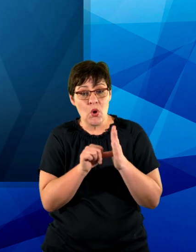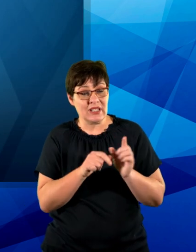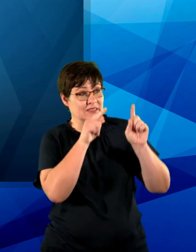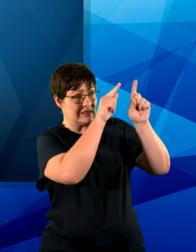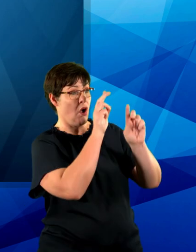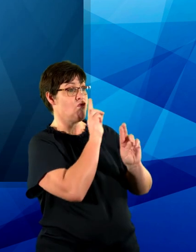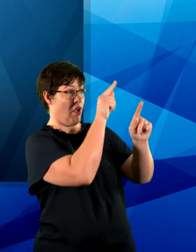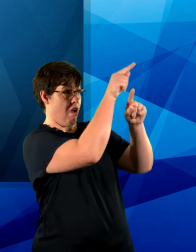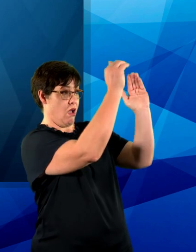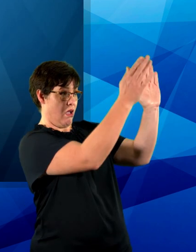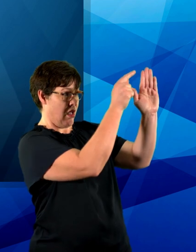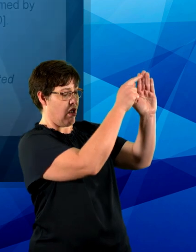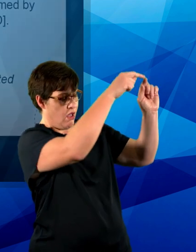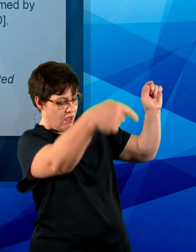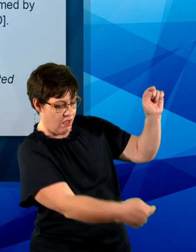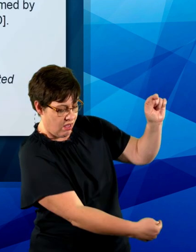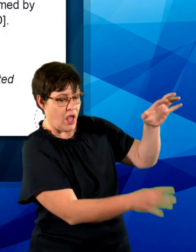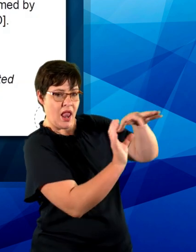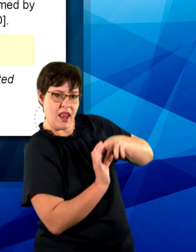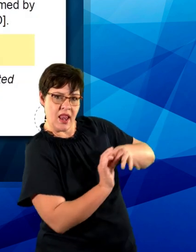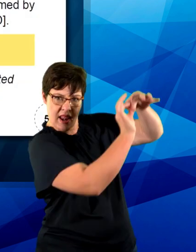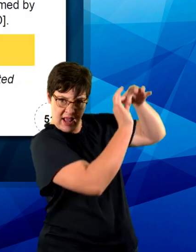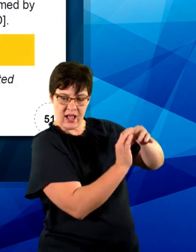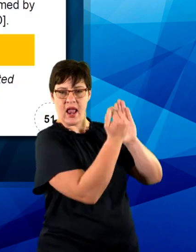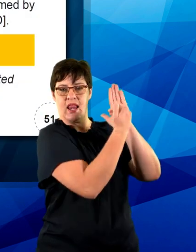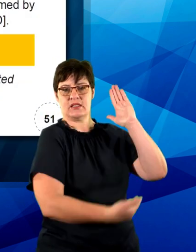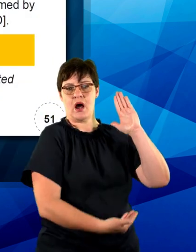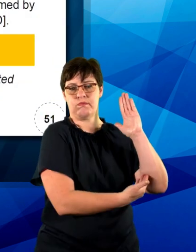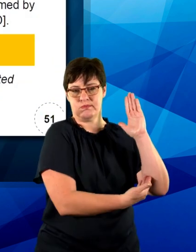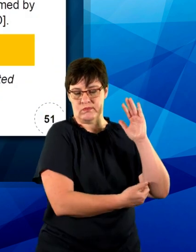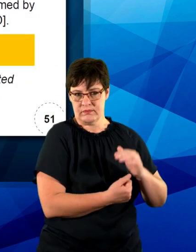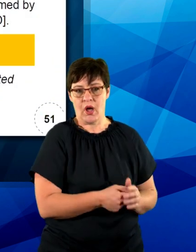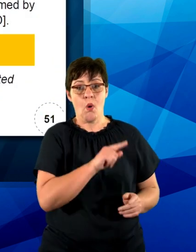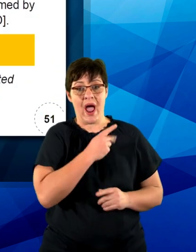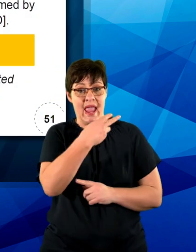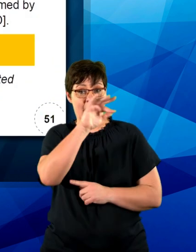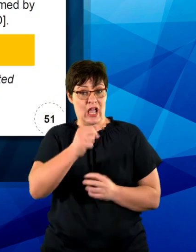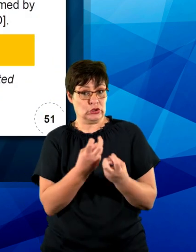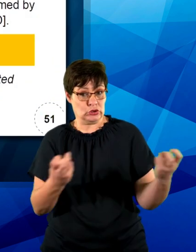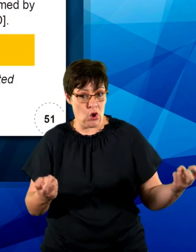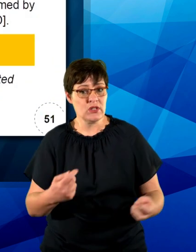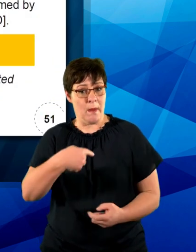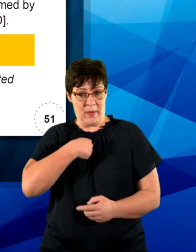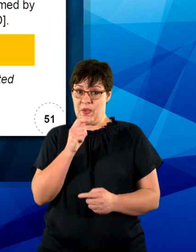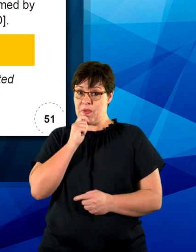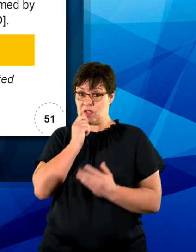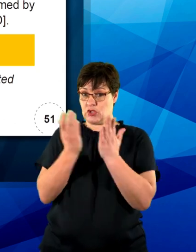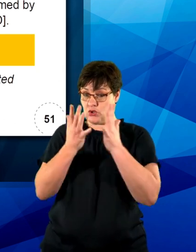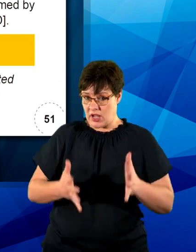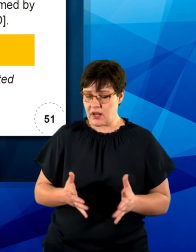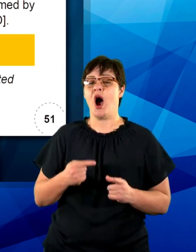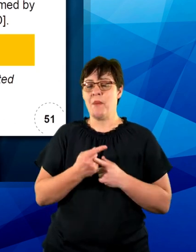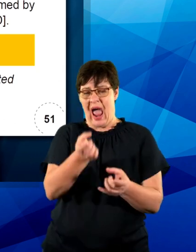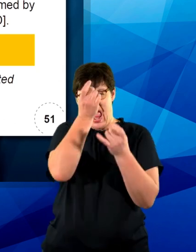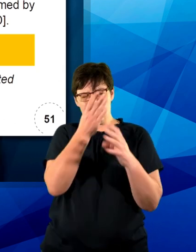reference list entry for every single text reference. As Healy is one of the sources that the student used, all the details